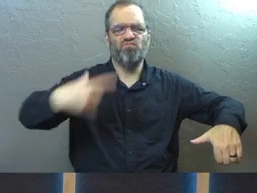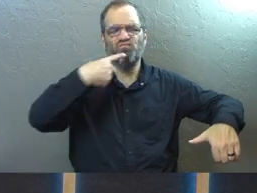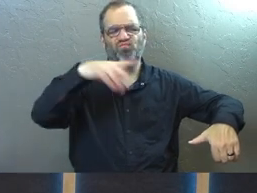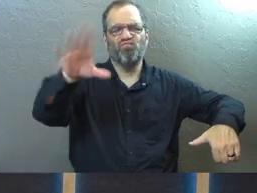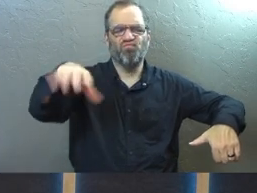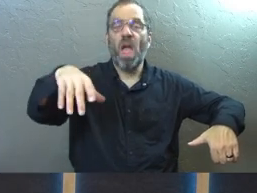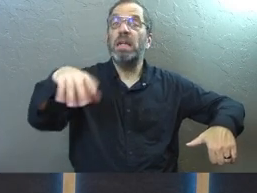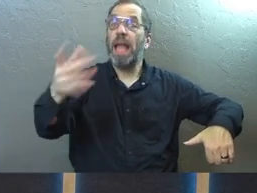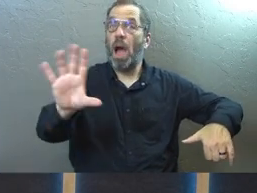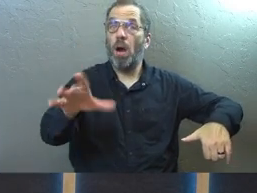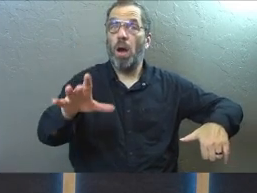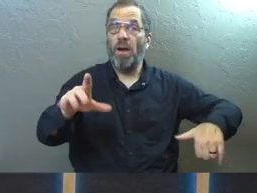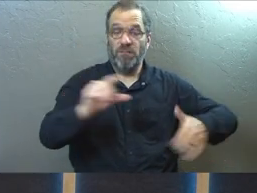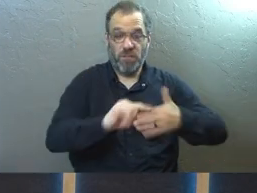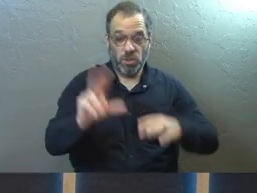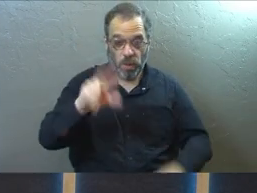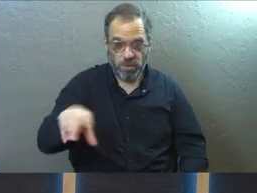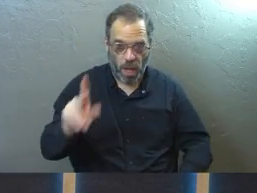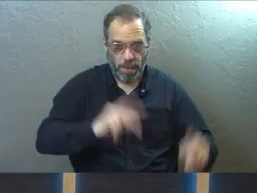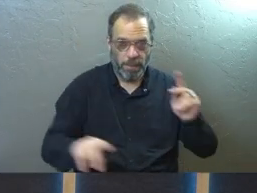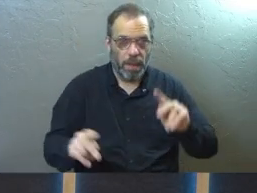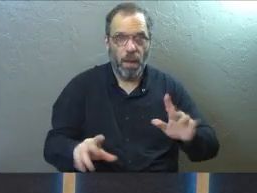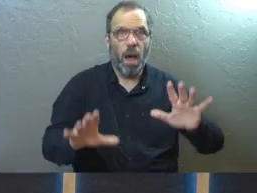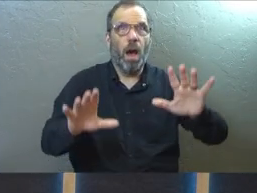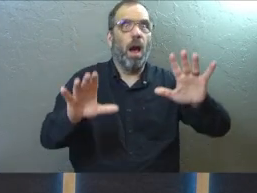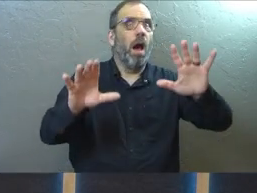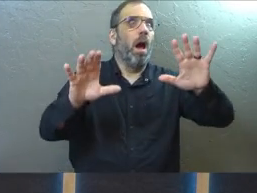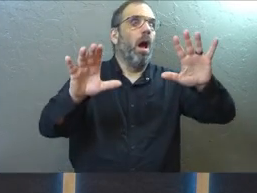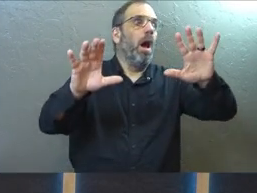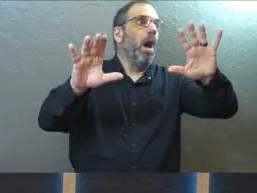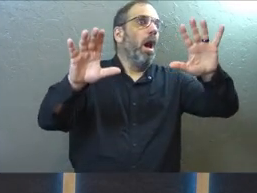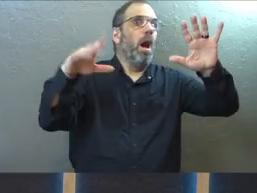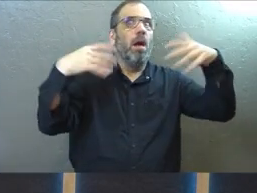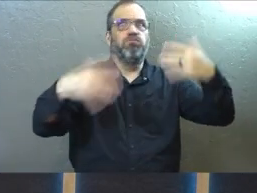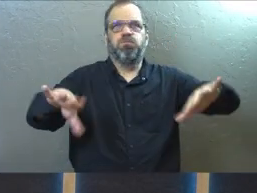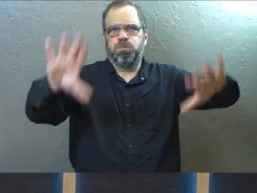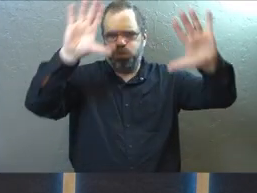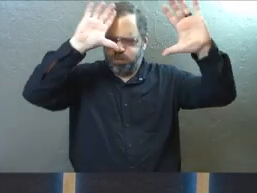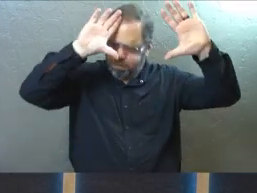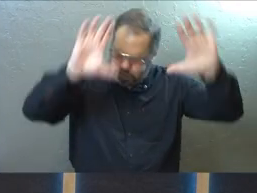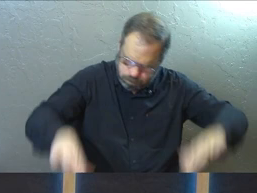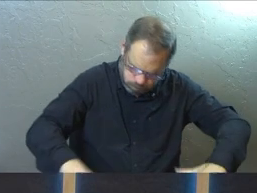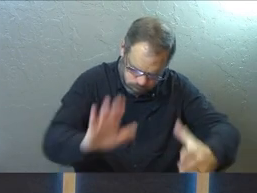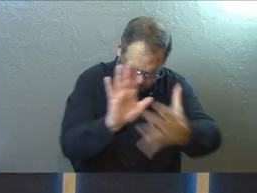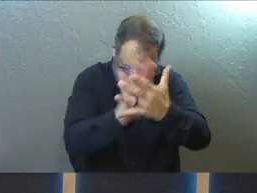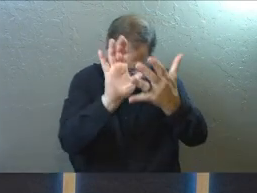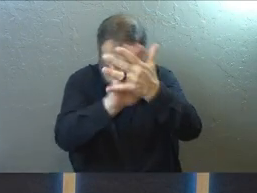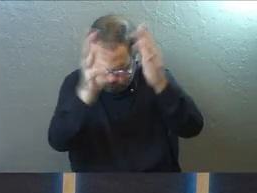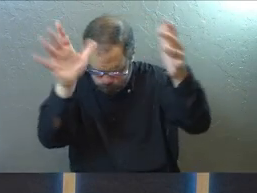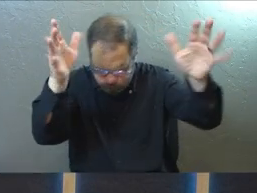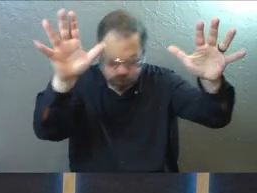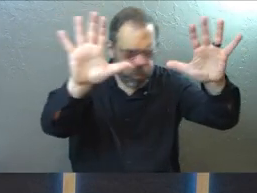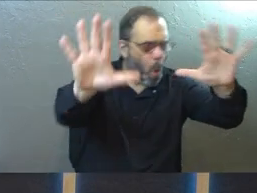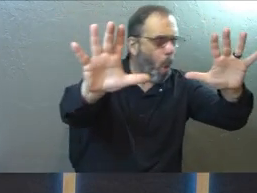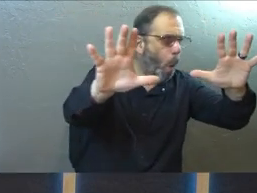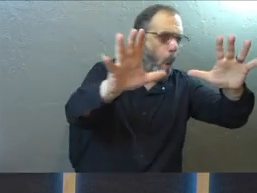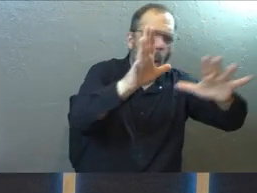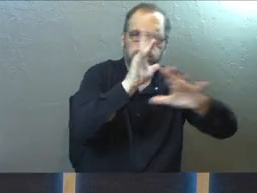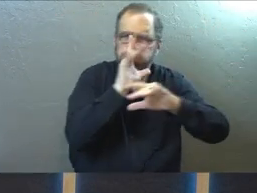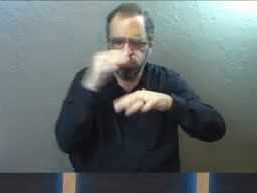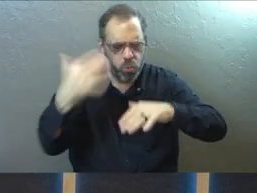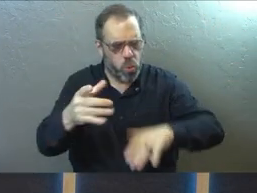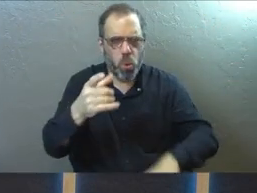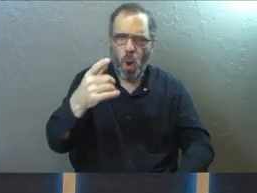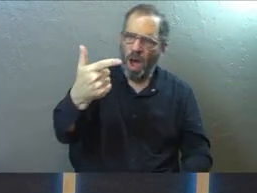them, and here's the reaction. Verse 22, the people gave him a great ovation, shouting, his voice is the